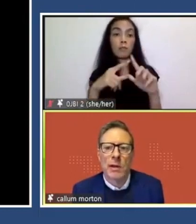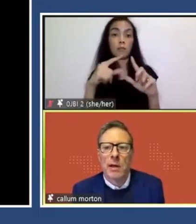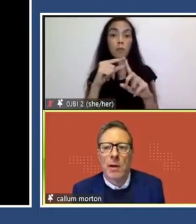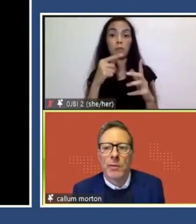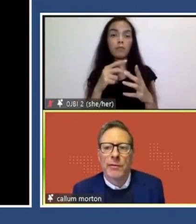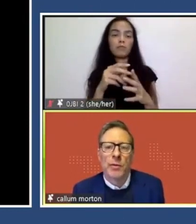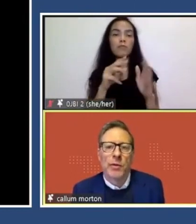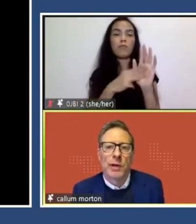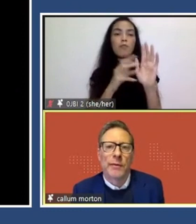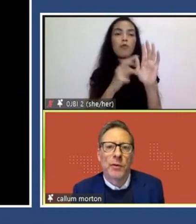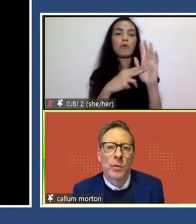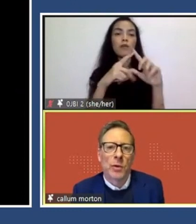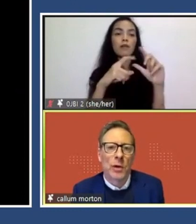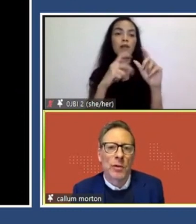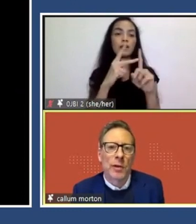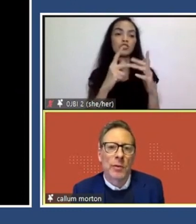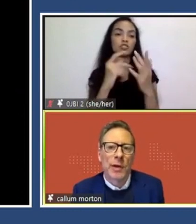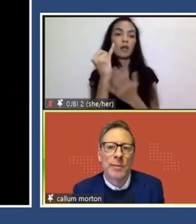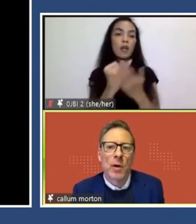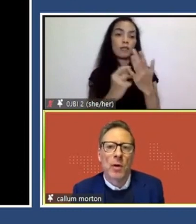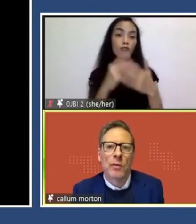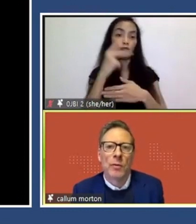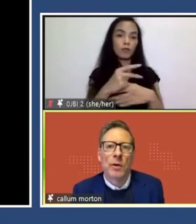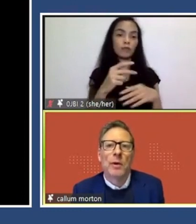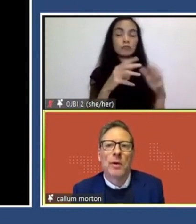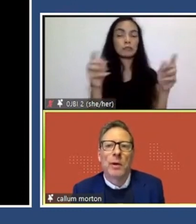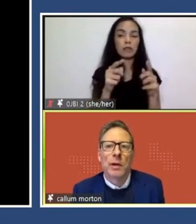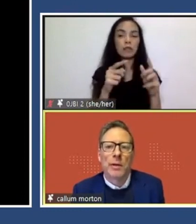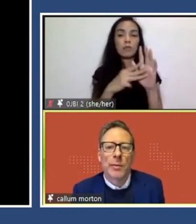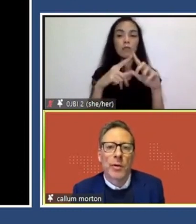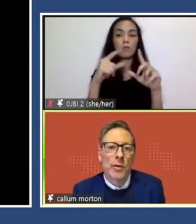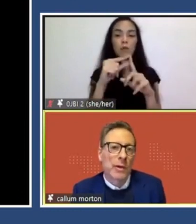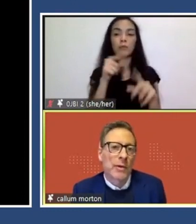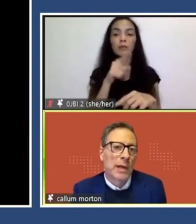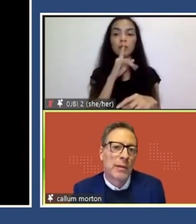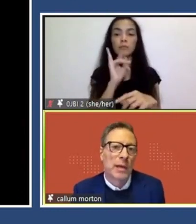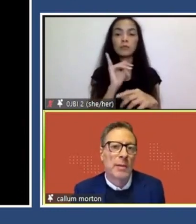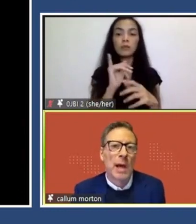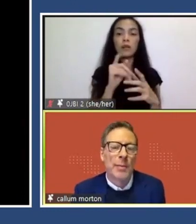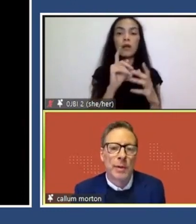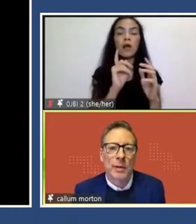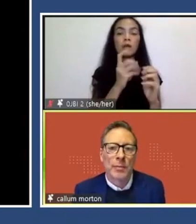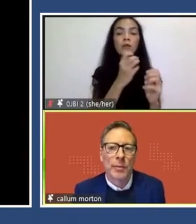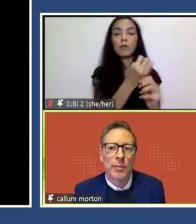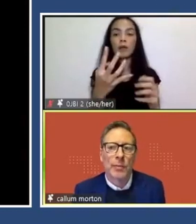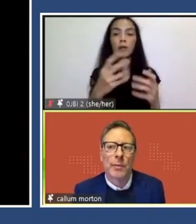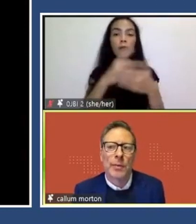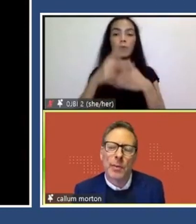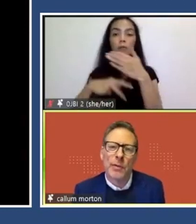colleagues and we've been fortunate enough to work closely with them on some projects in MAP,